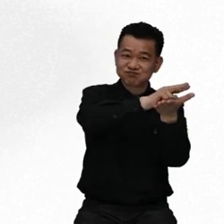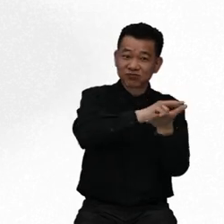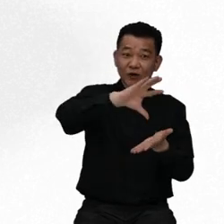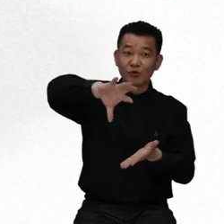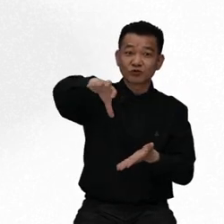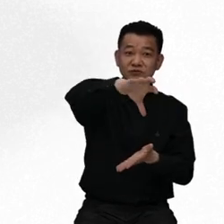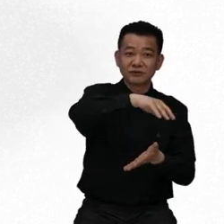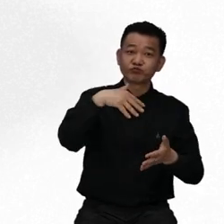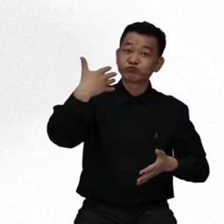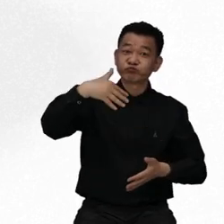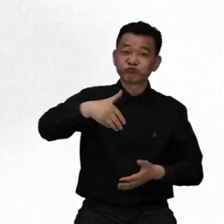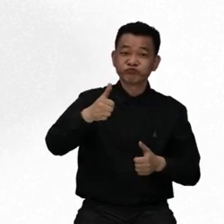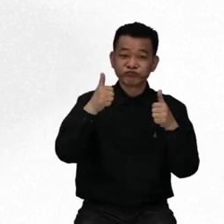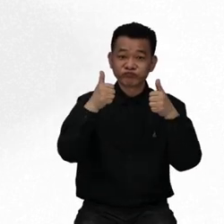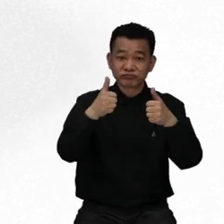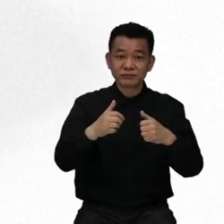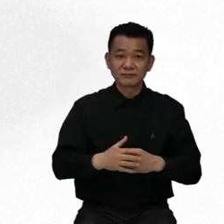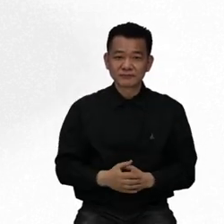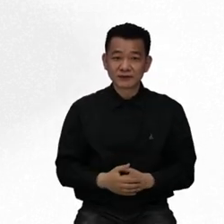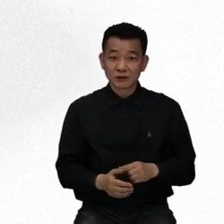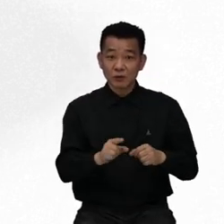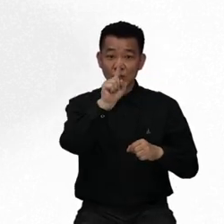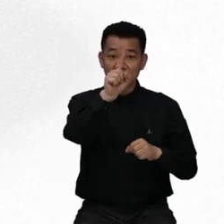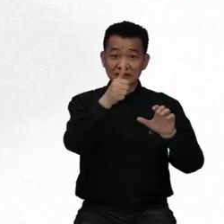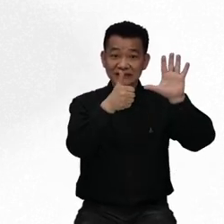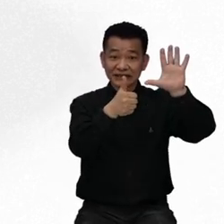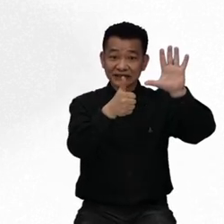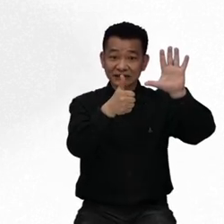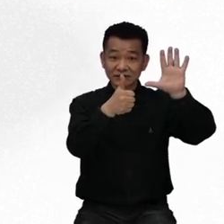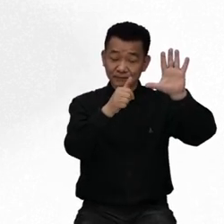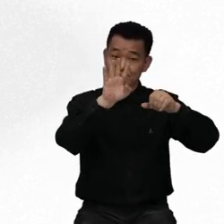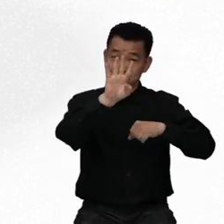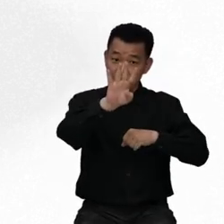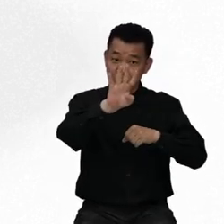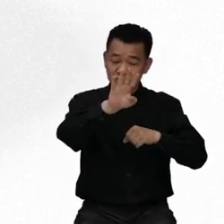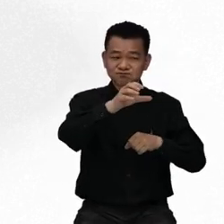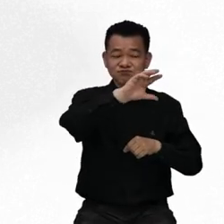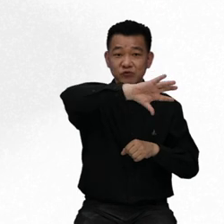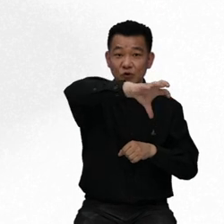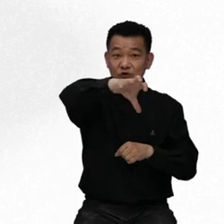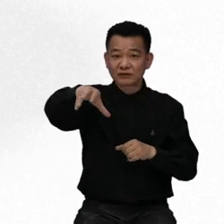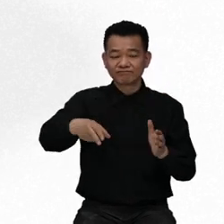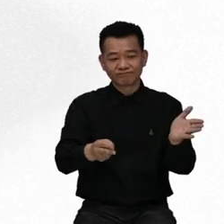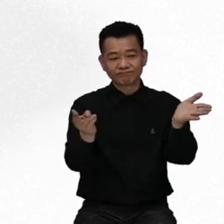by 182 countries and signed by 164 countries.